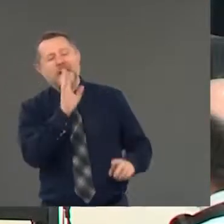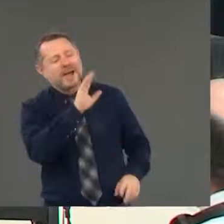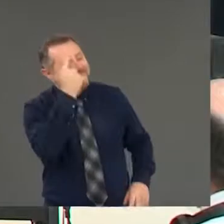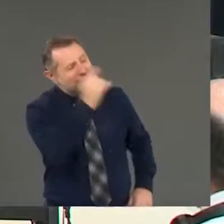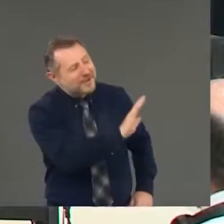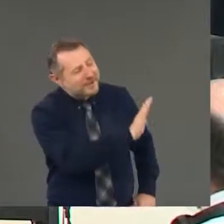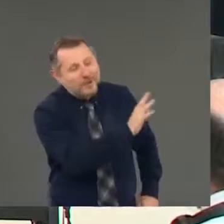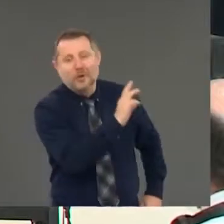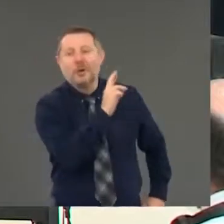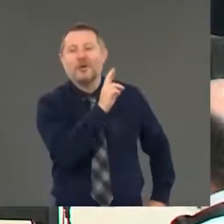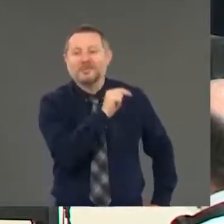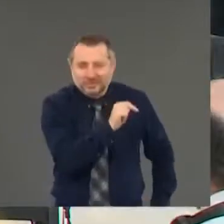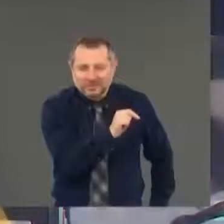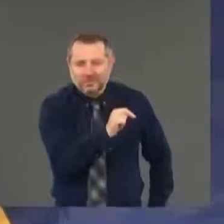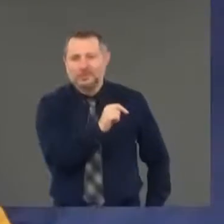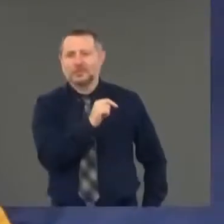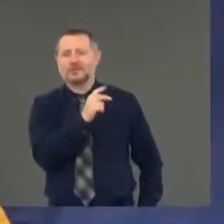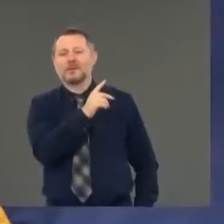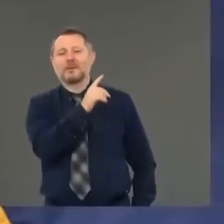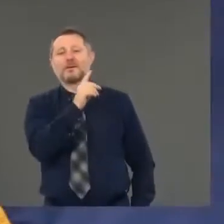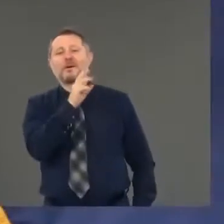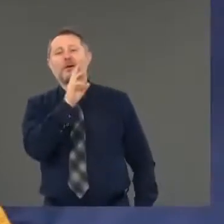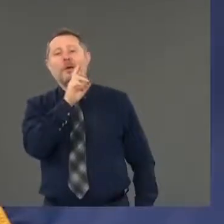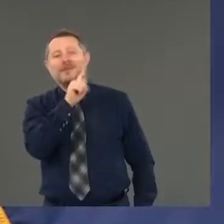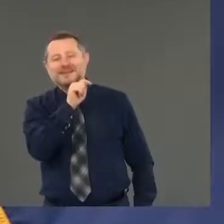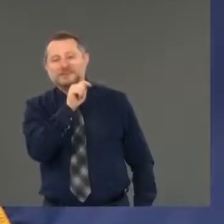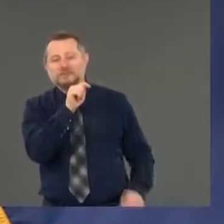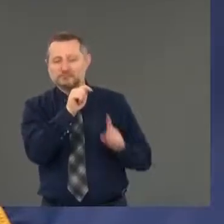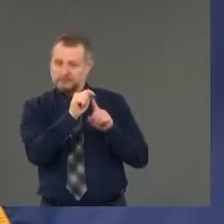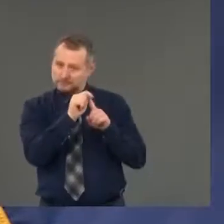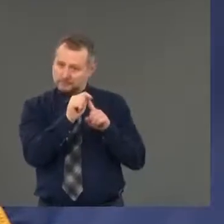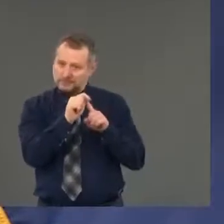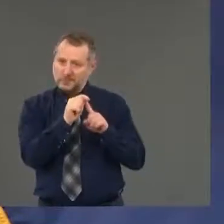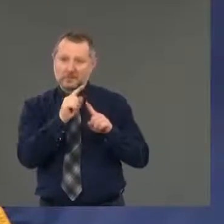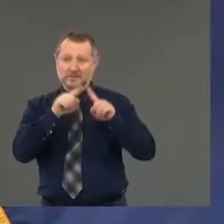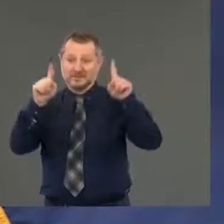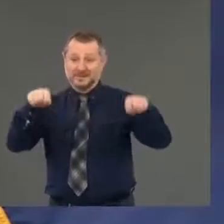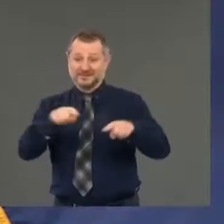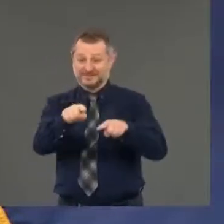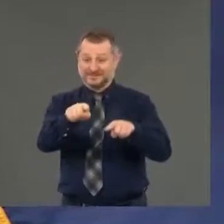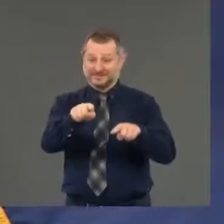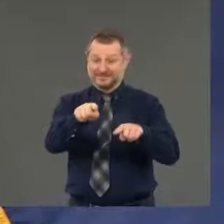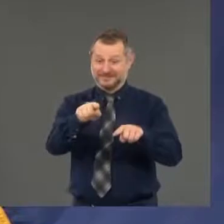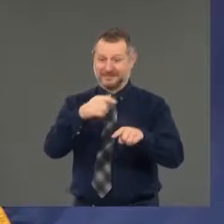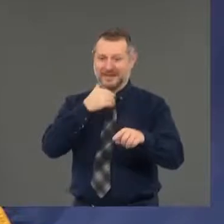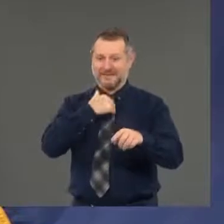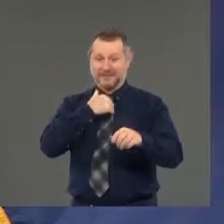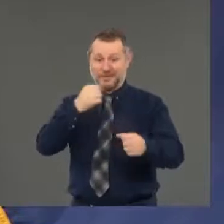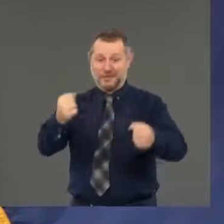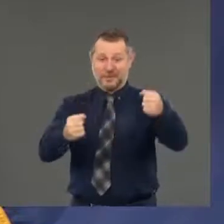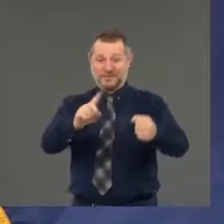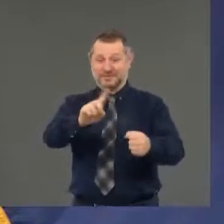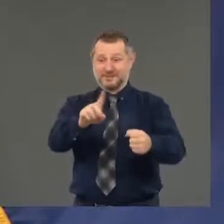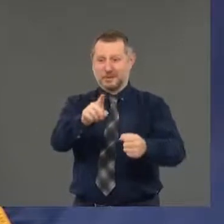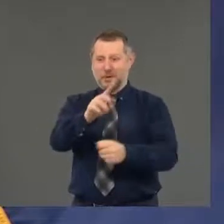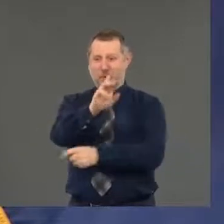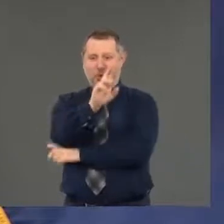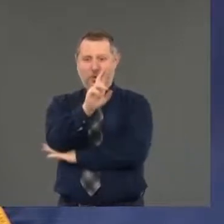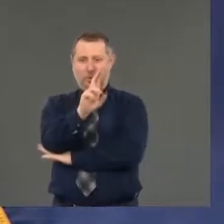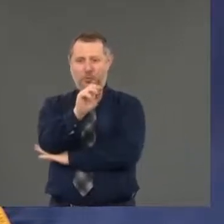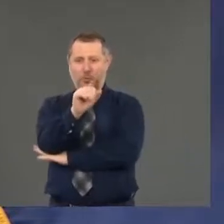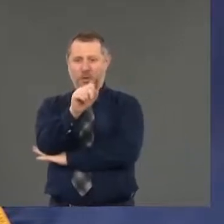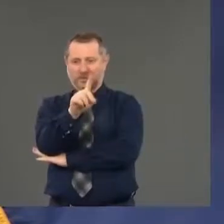would stand for what if you saw RT on the dashboard? Road and track. RT is rate of transmission,